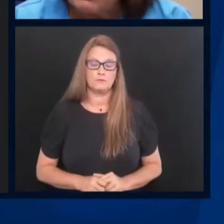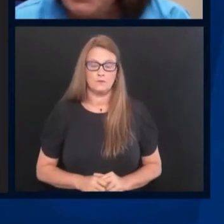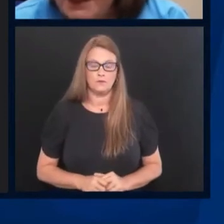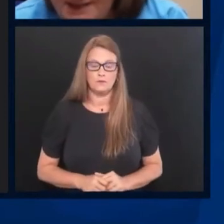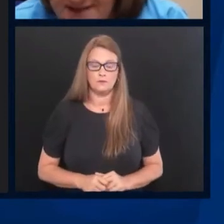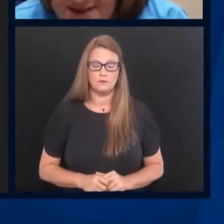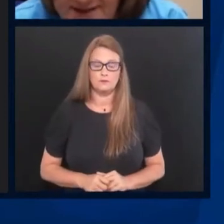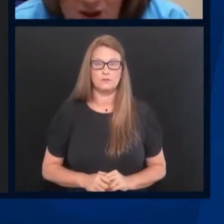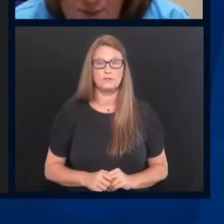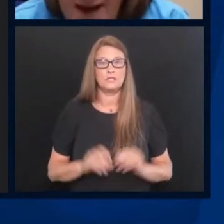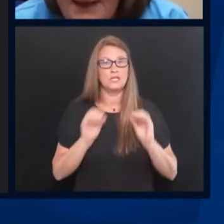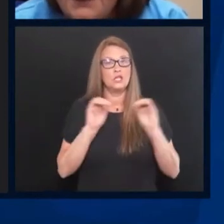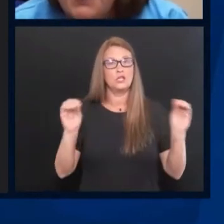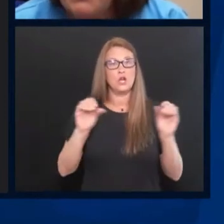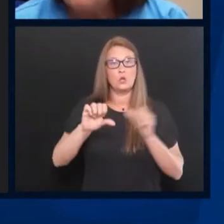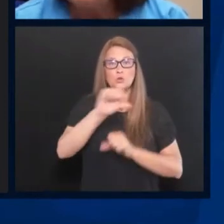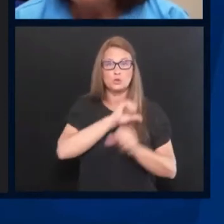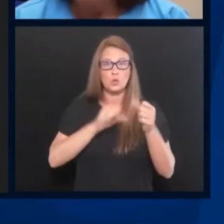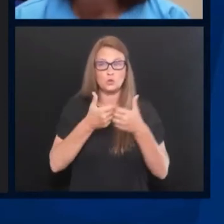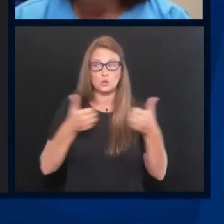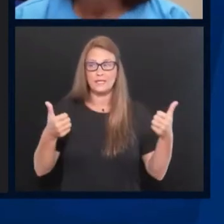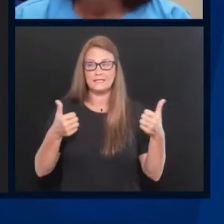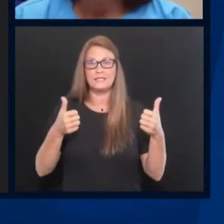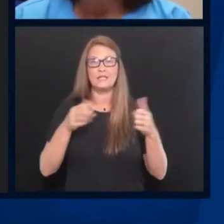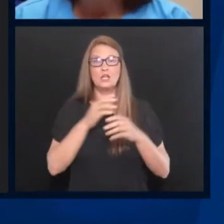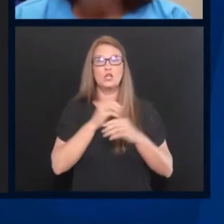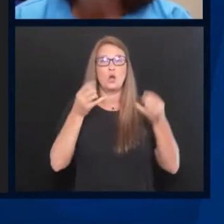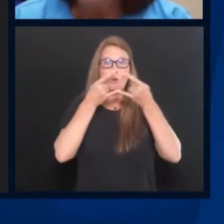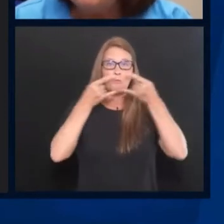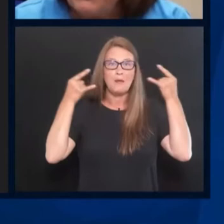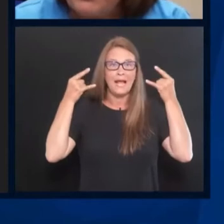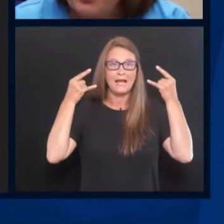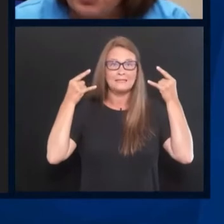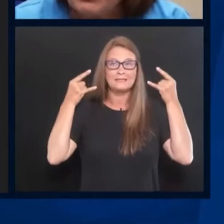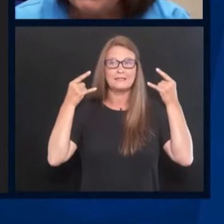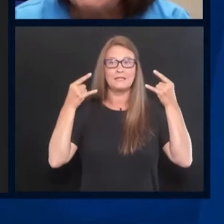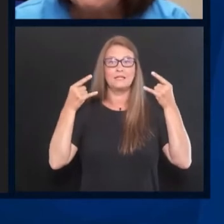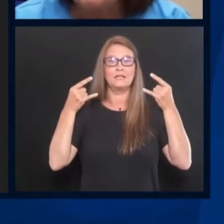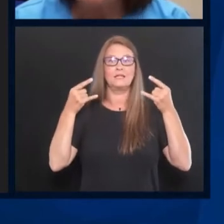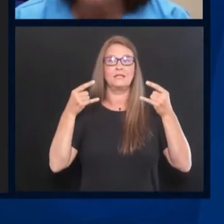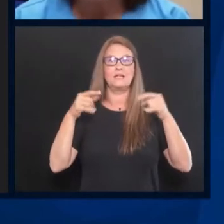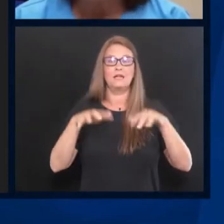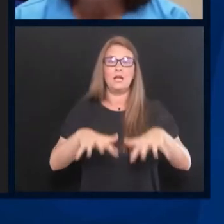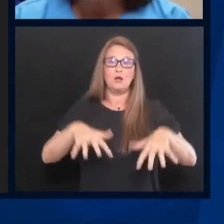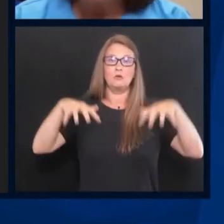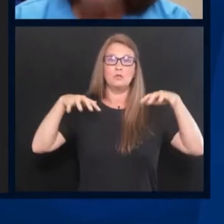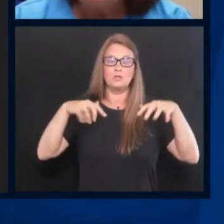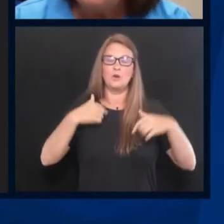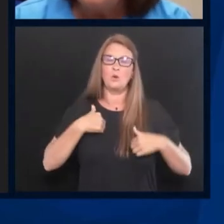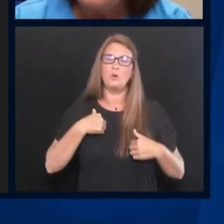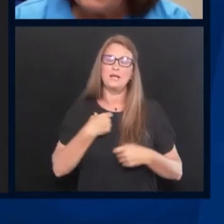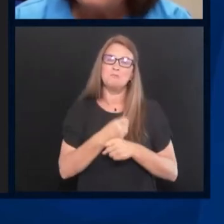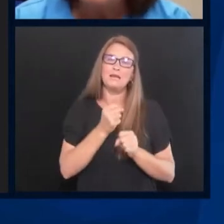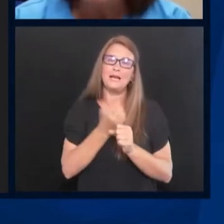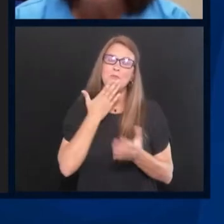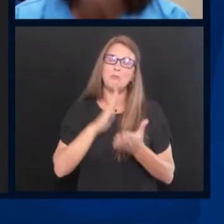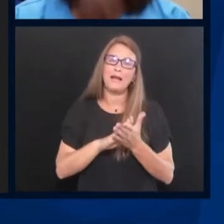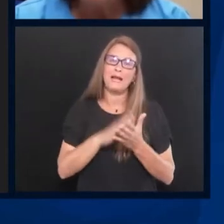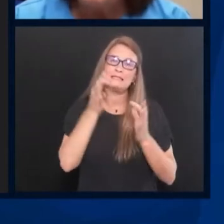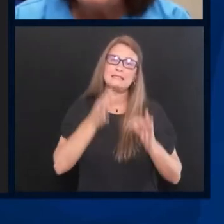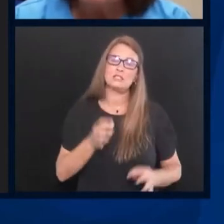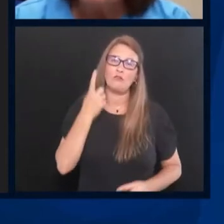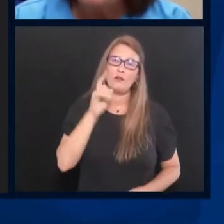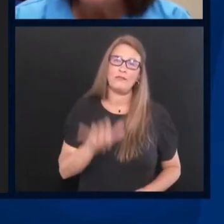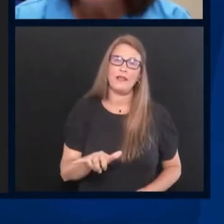social distancing, no mask, and no ventilation. It was a very poor choice on our part. And for that,